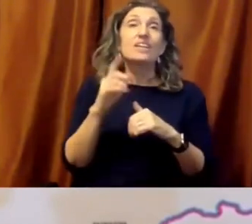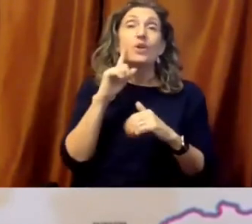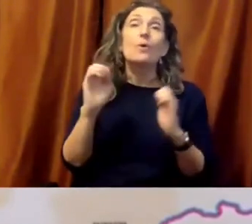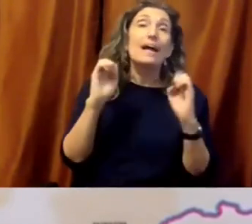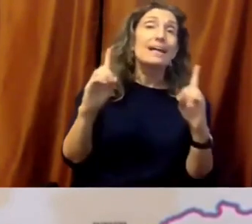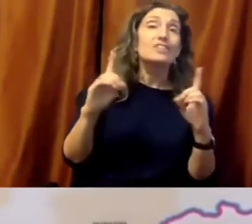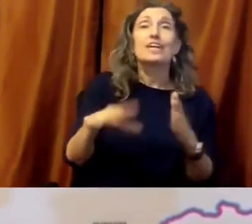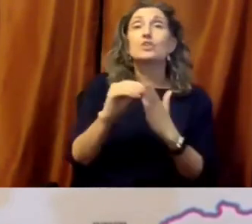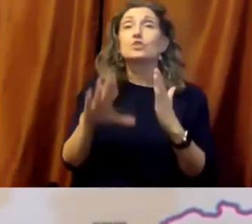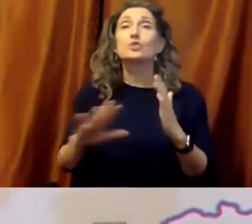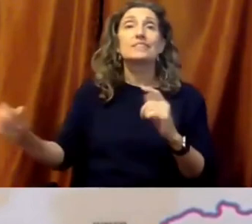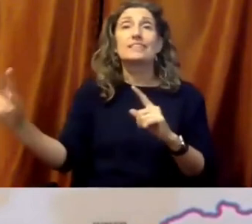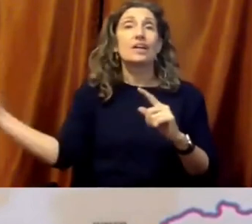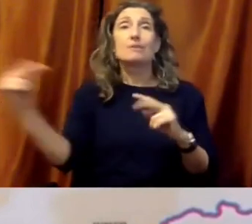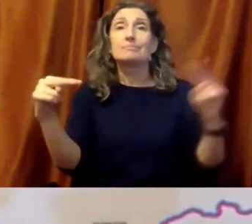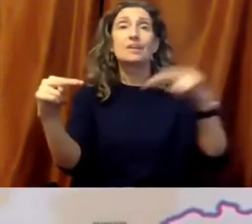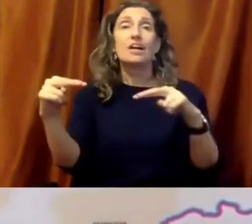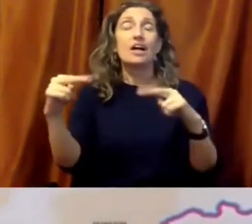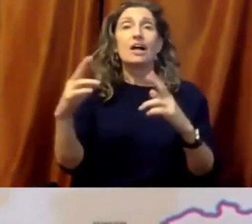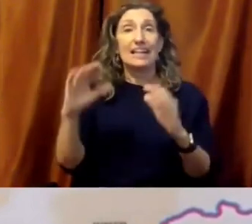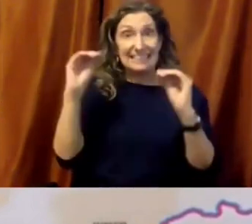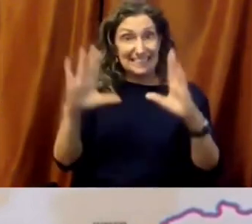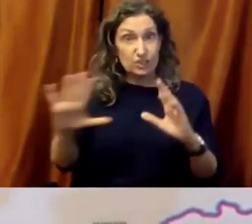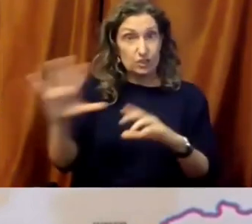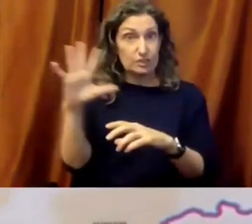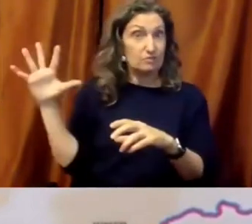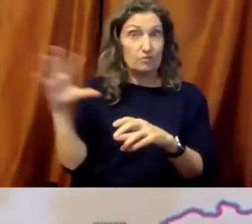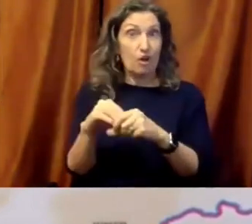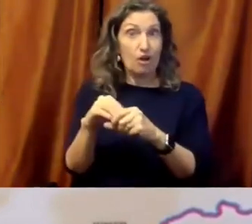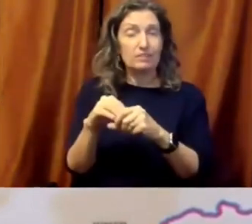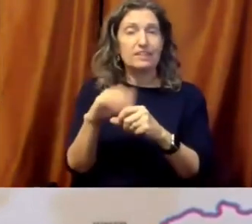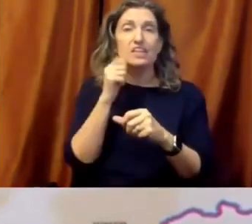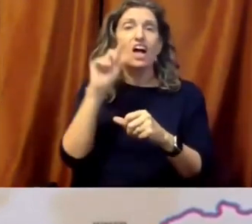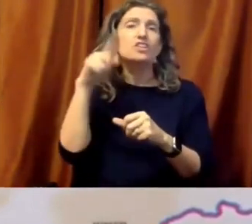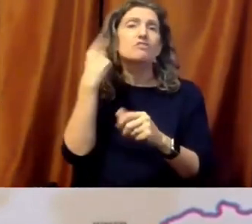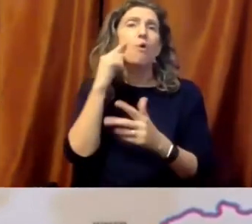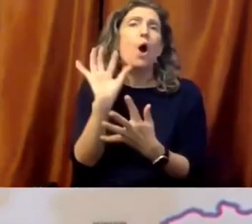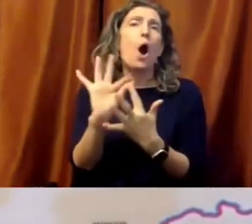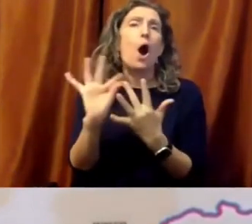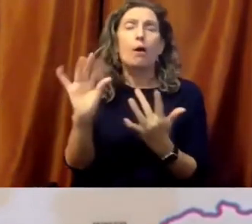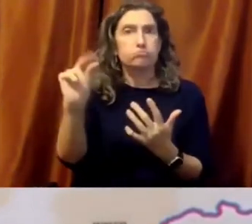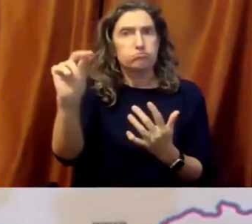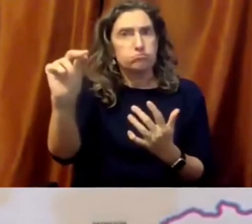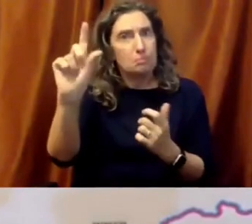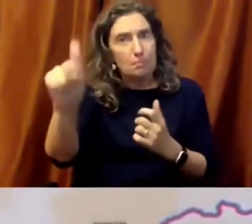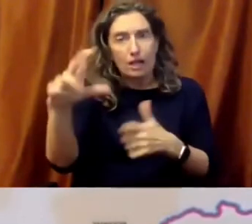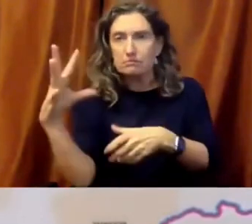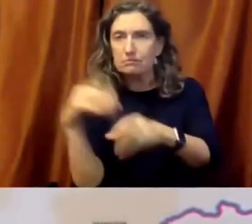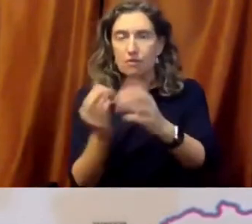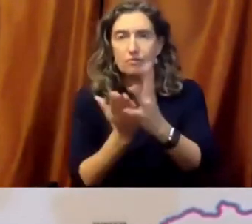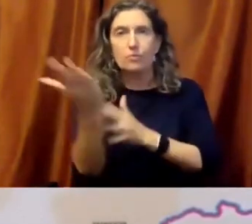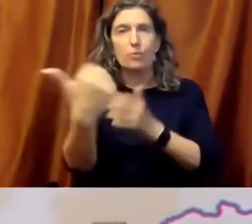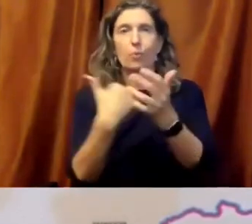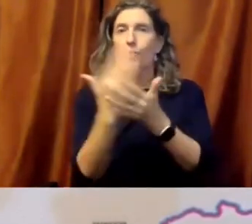embedded into global discussions on the way forward. And advocates in the education sector are working